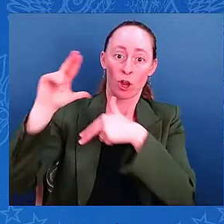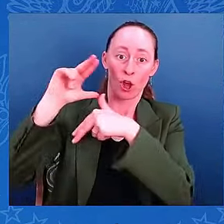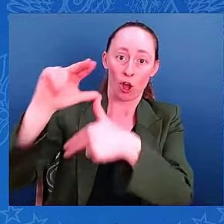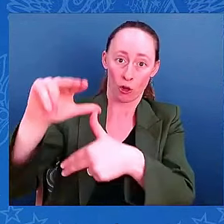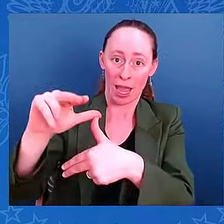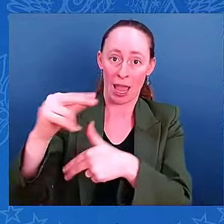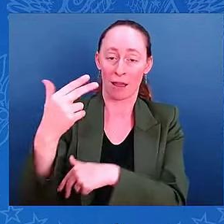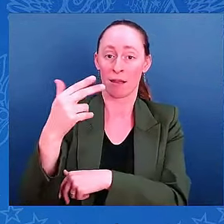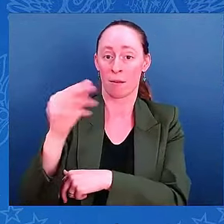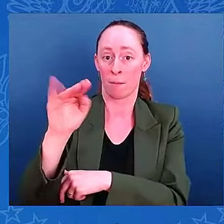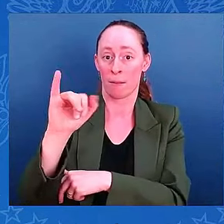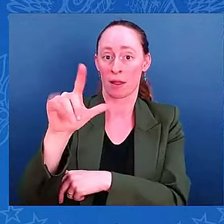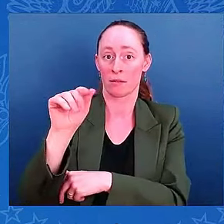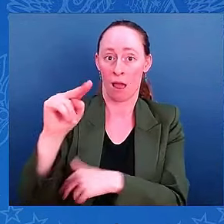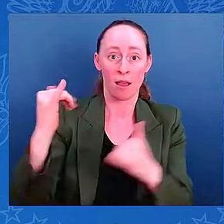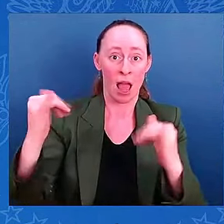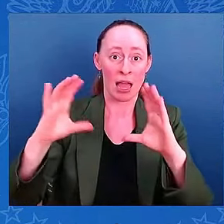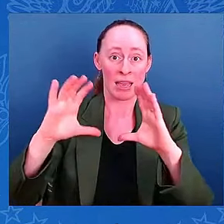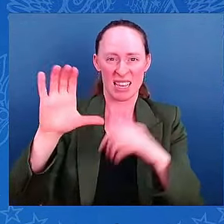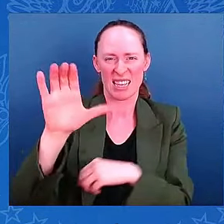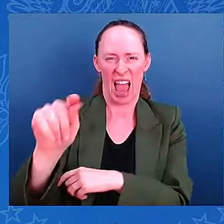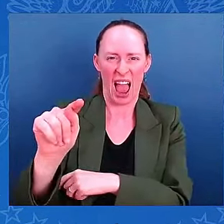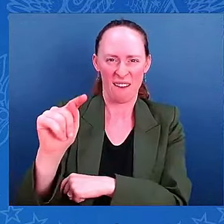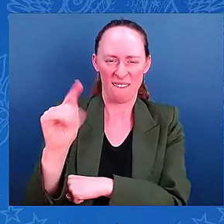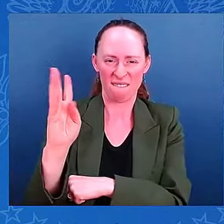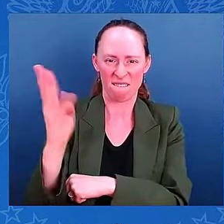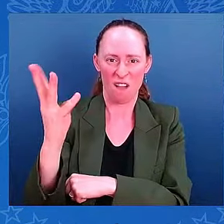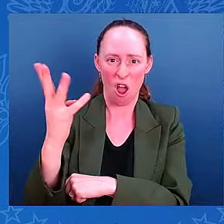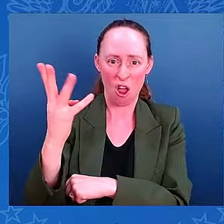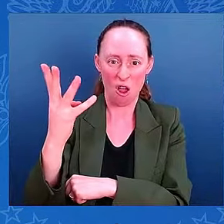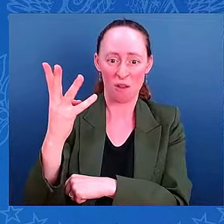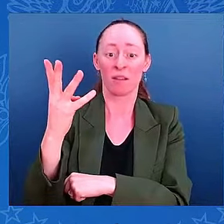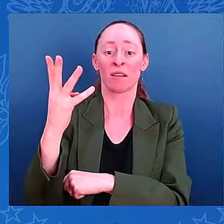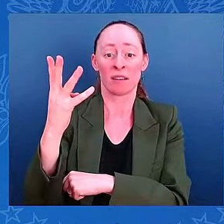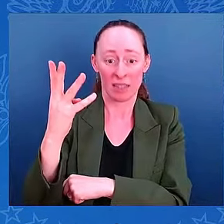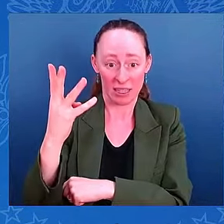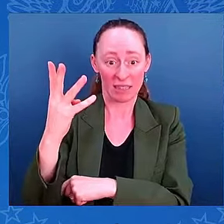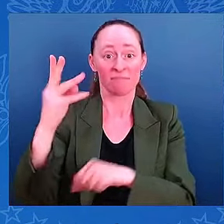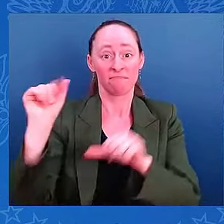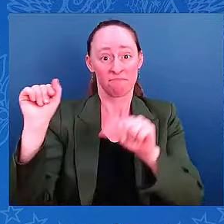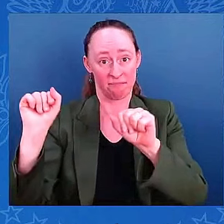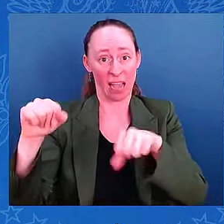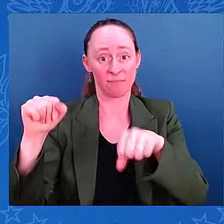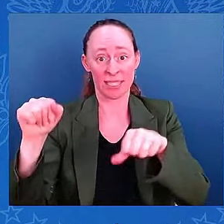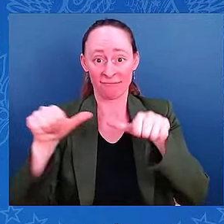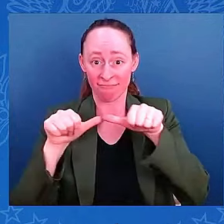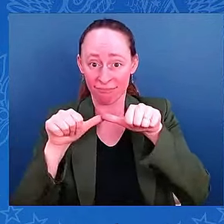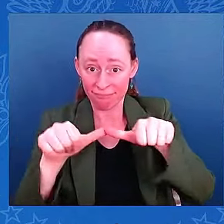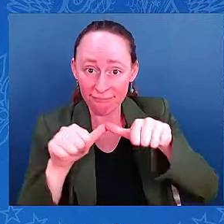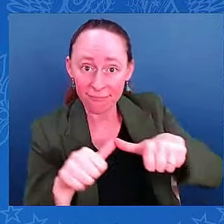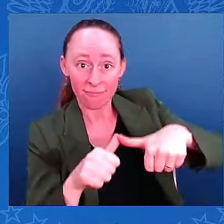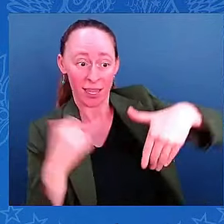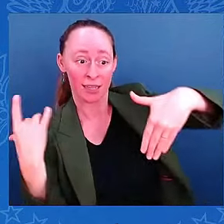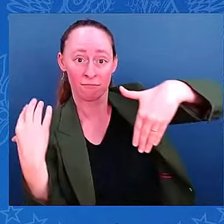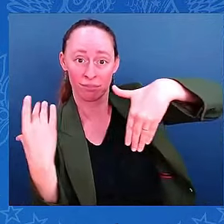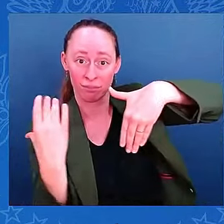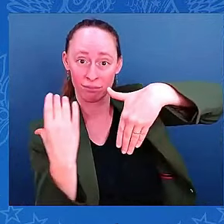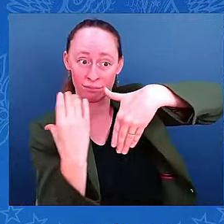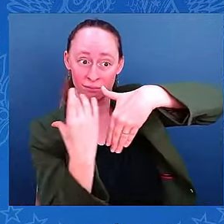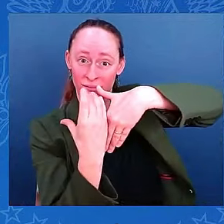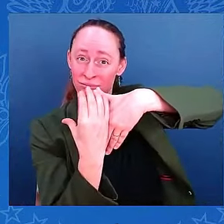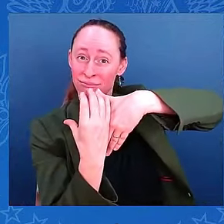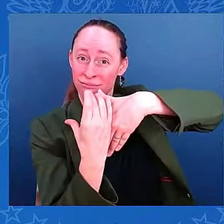a hurricane as it crosses over Florida. At your direction, Mr. President, I will be traveling down to Tallahassee tonight